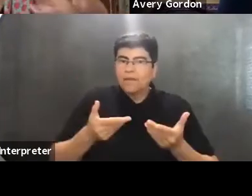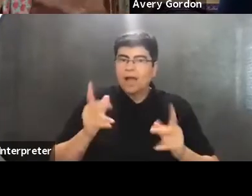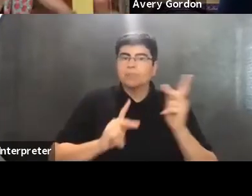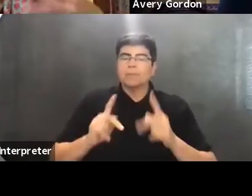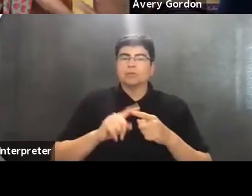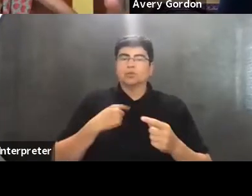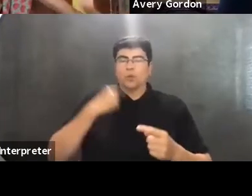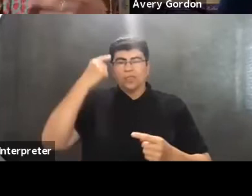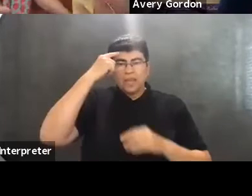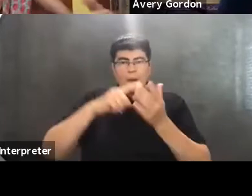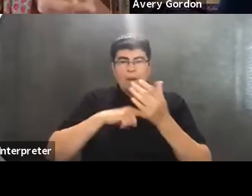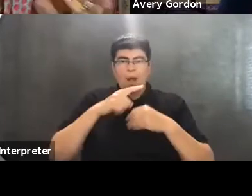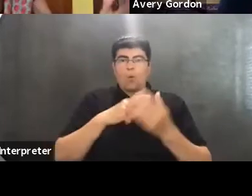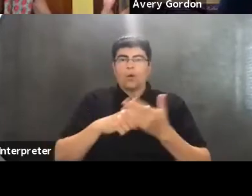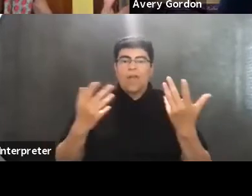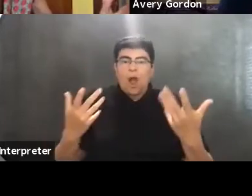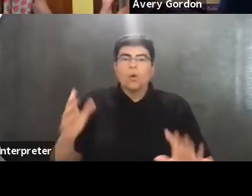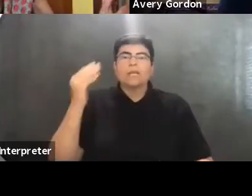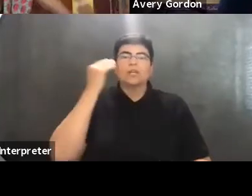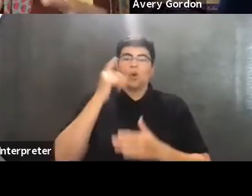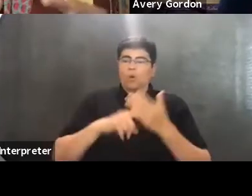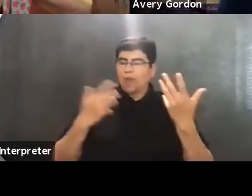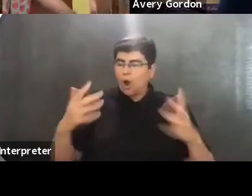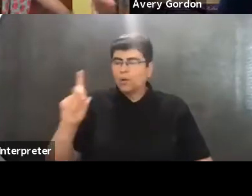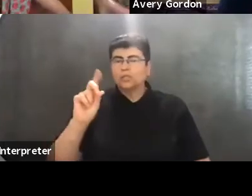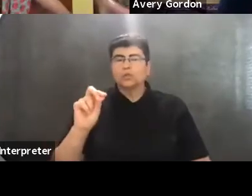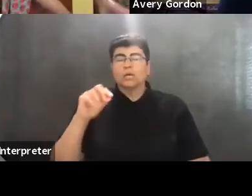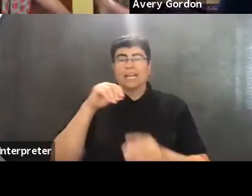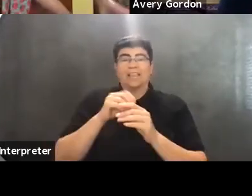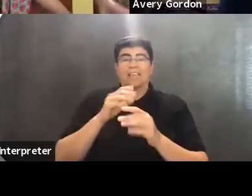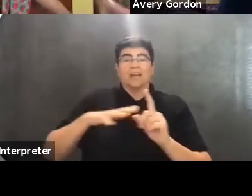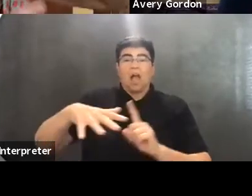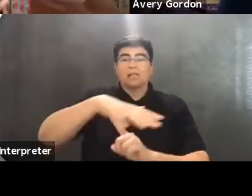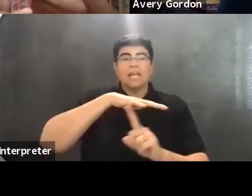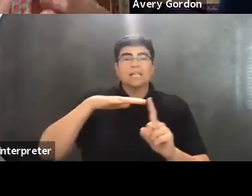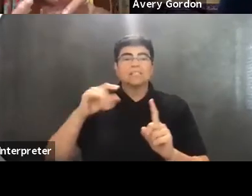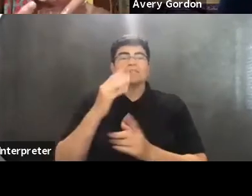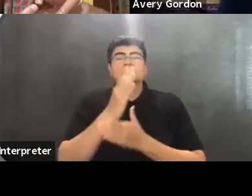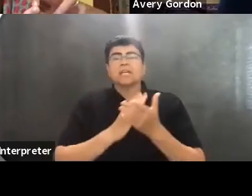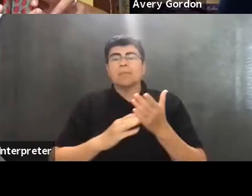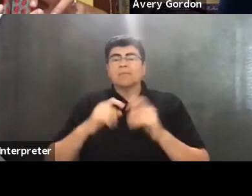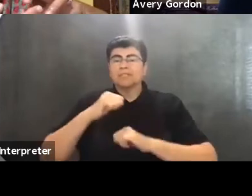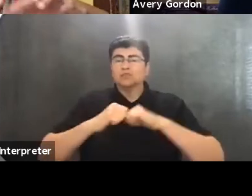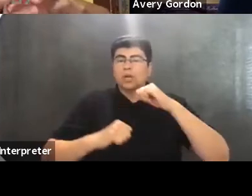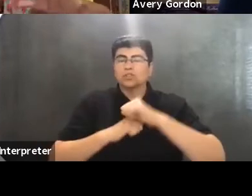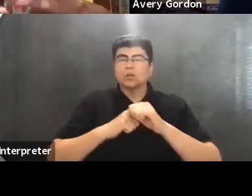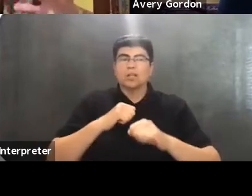think about what they already know and what they already do in the context of some of the structural,